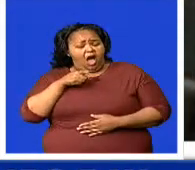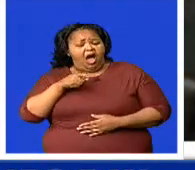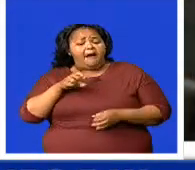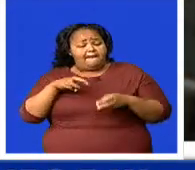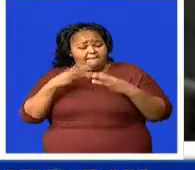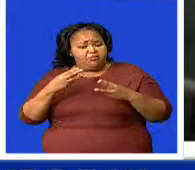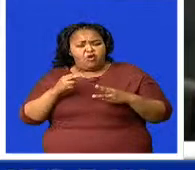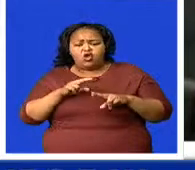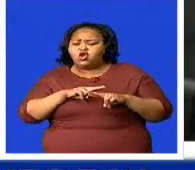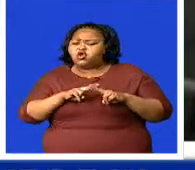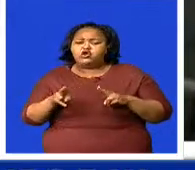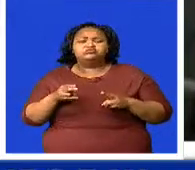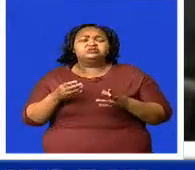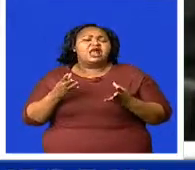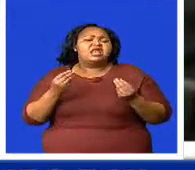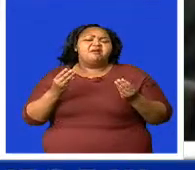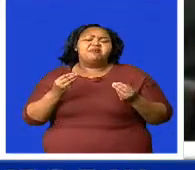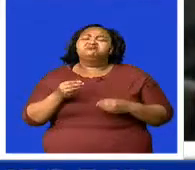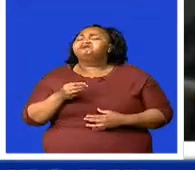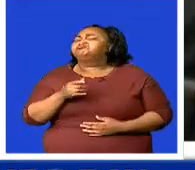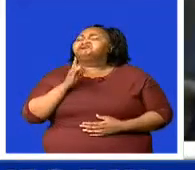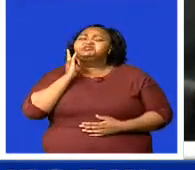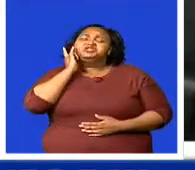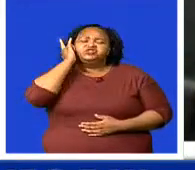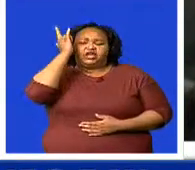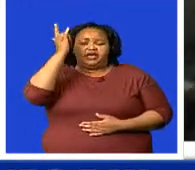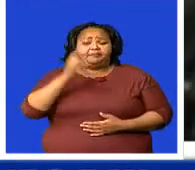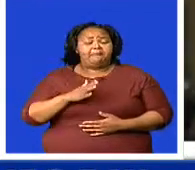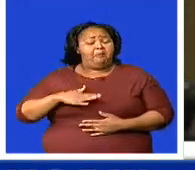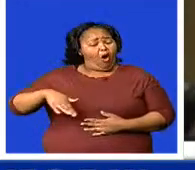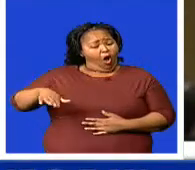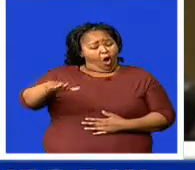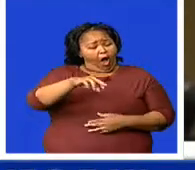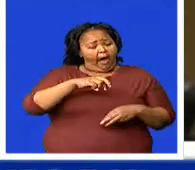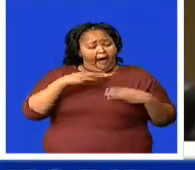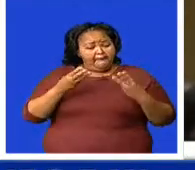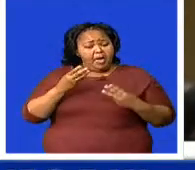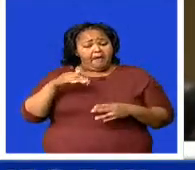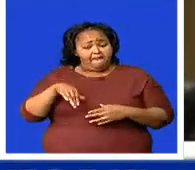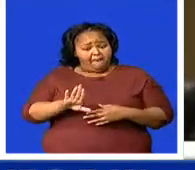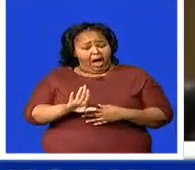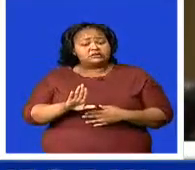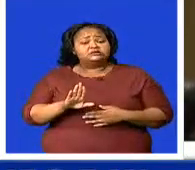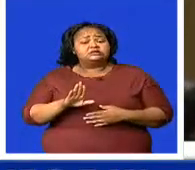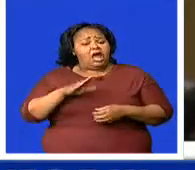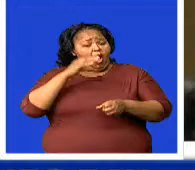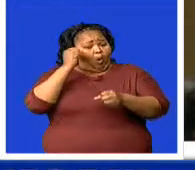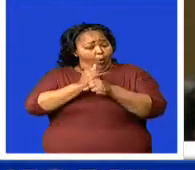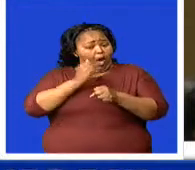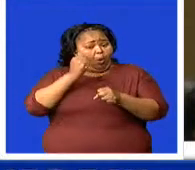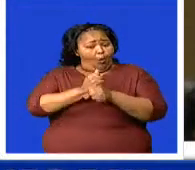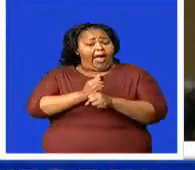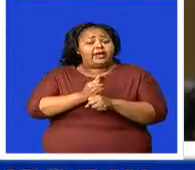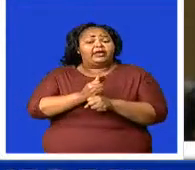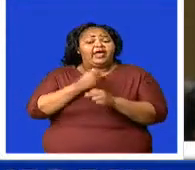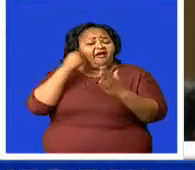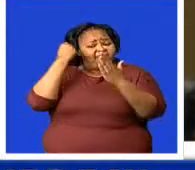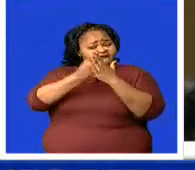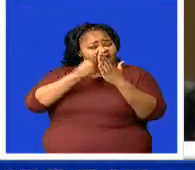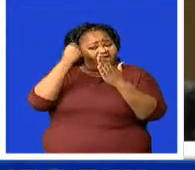each one of us sitting here must stand up and say, there's something I'm going to do about this.